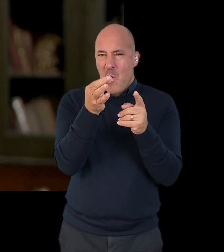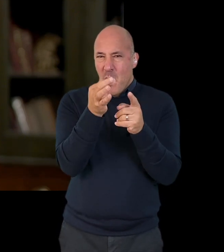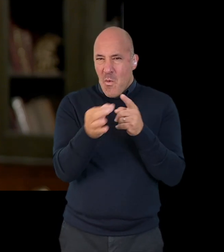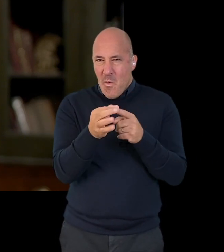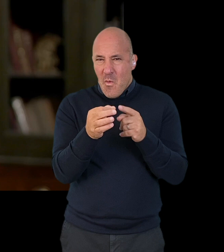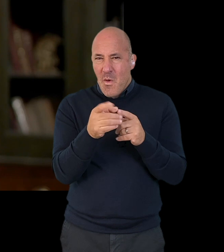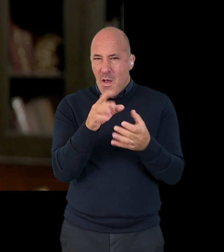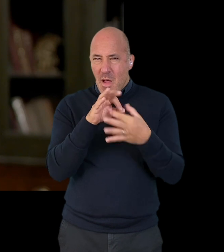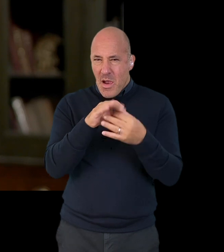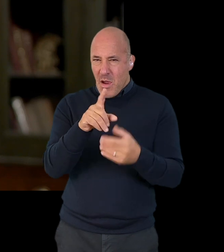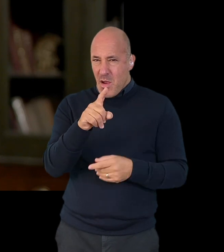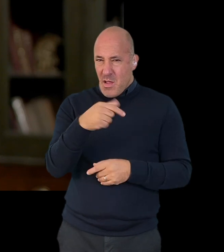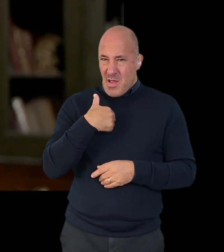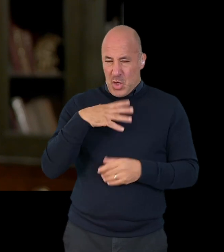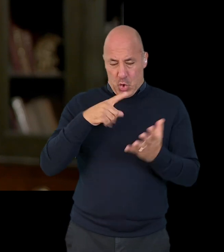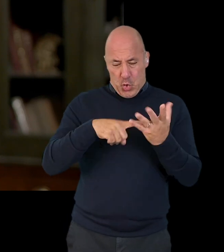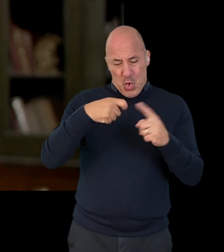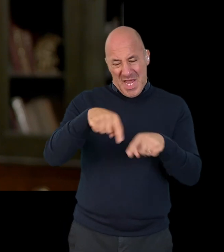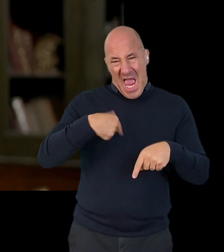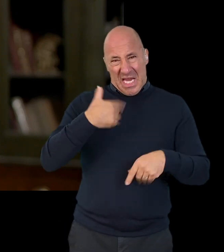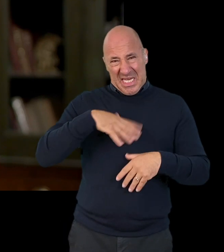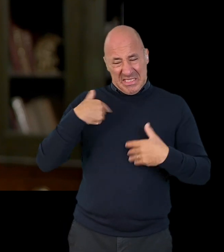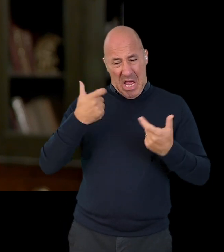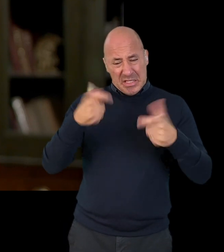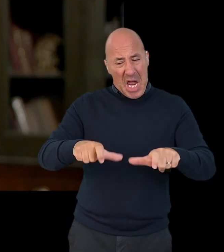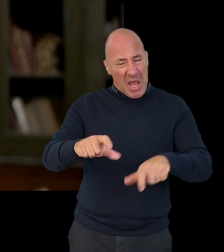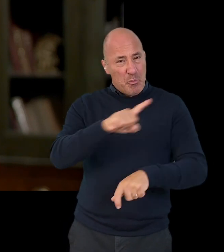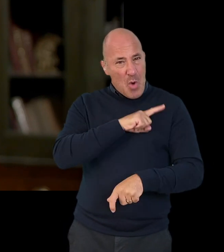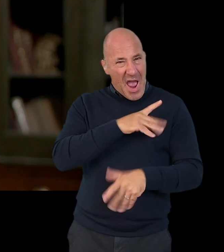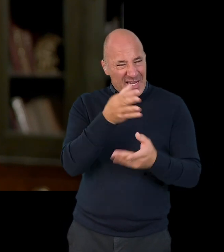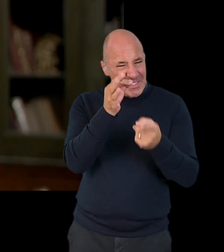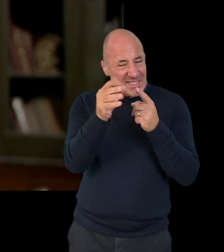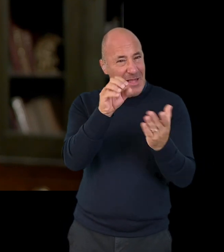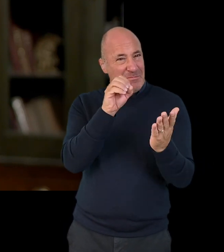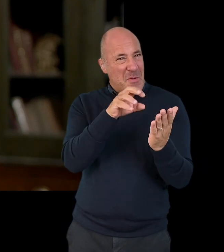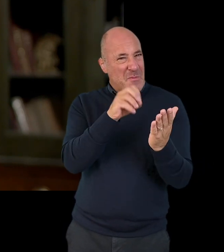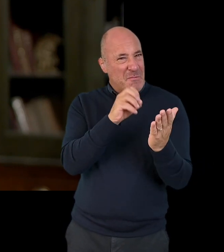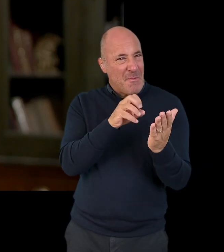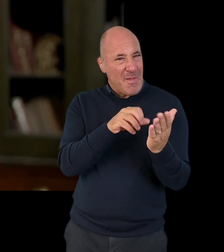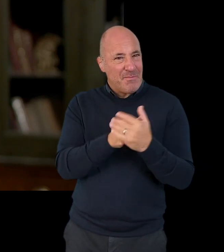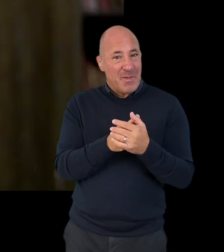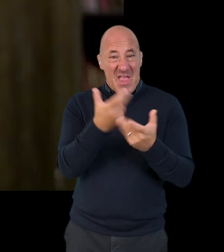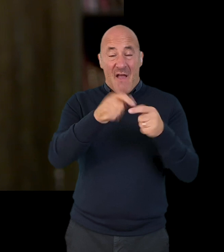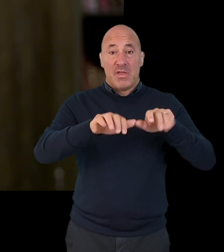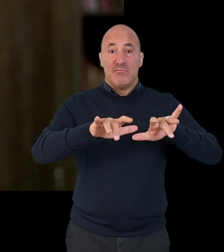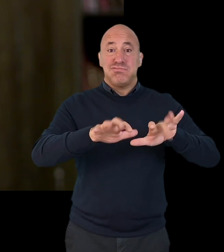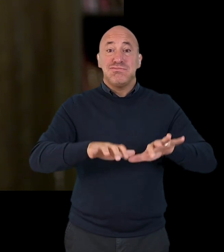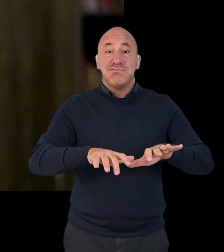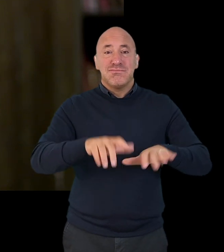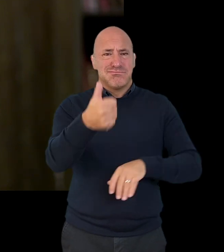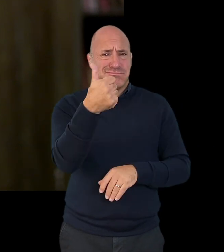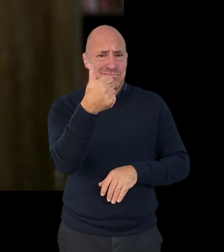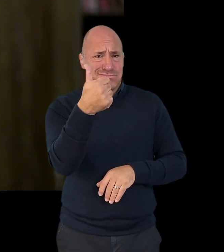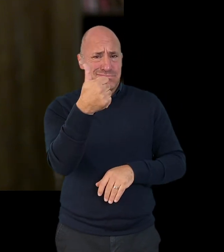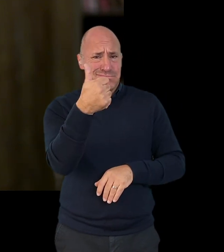get into more detail about the things that are relevant to why you need to get asylum in the United Kingdom. If you've got access